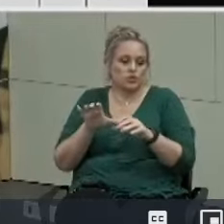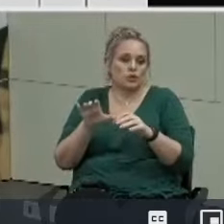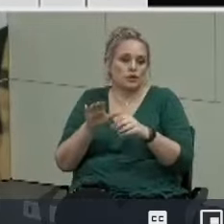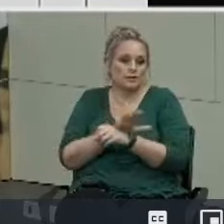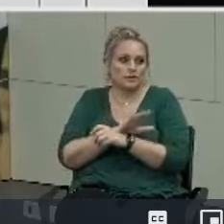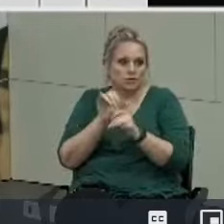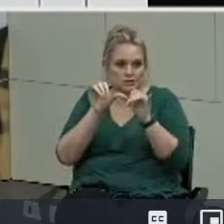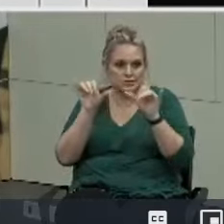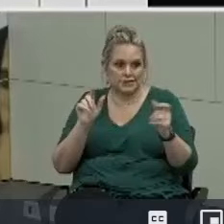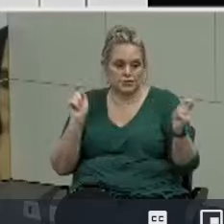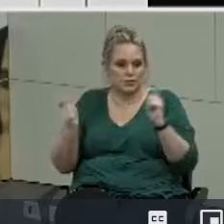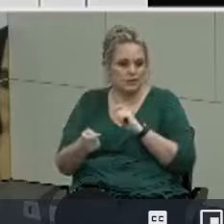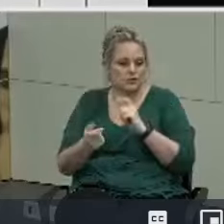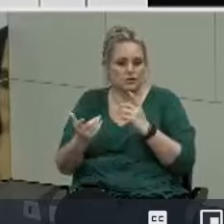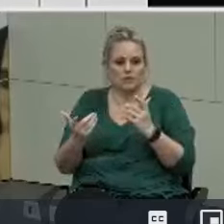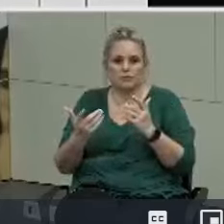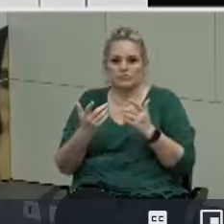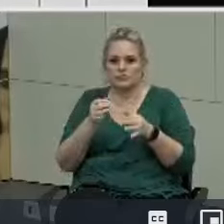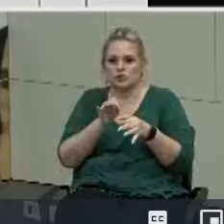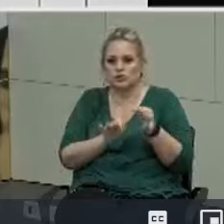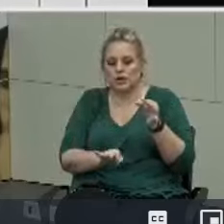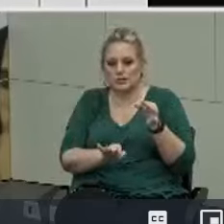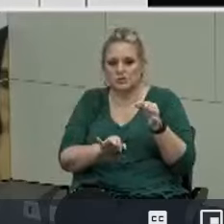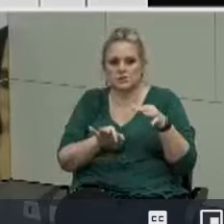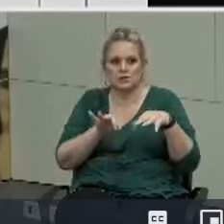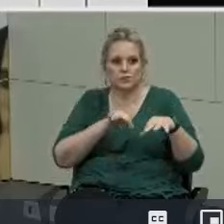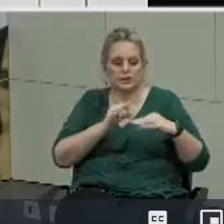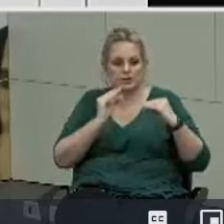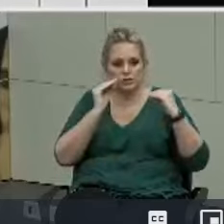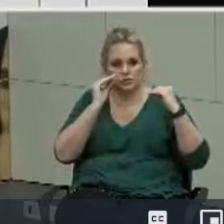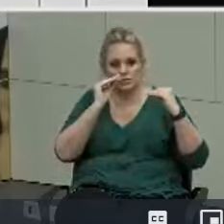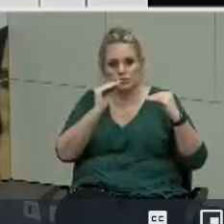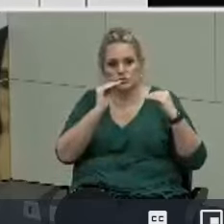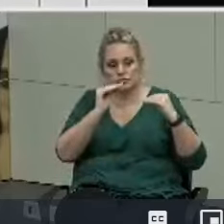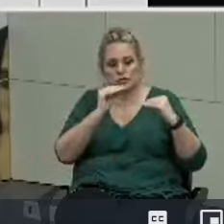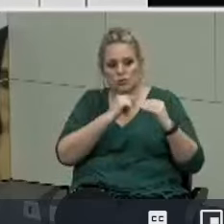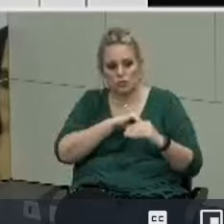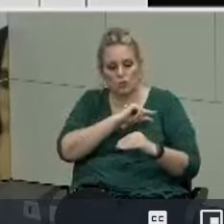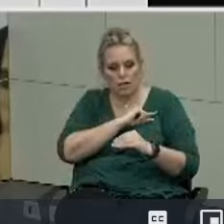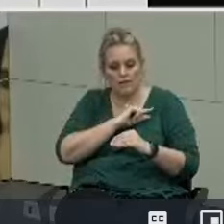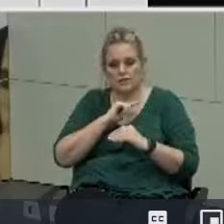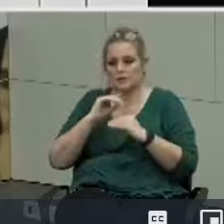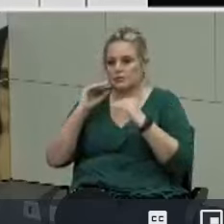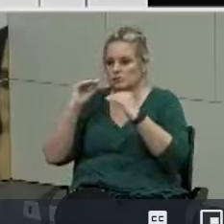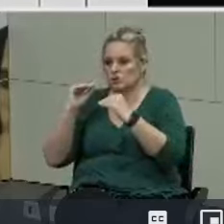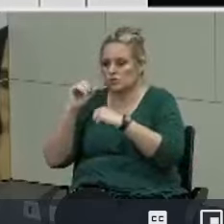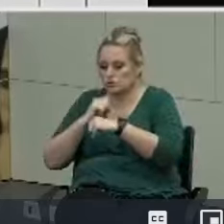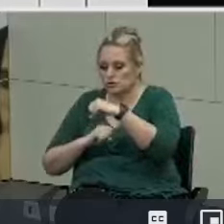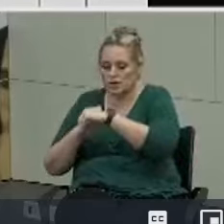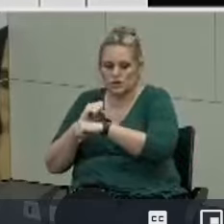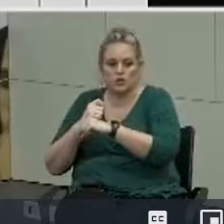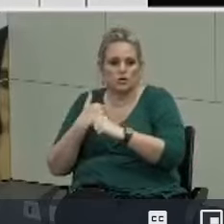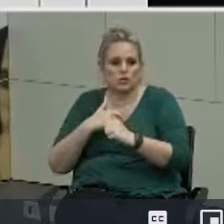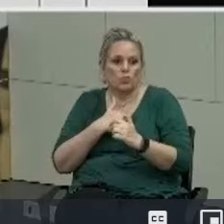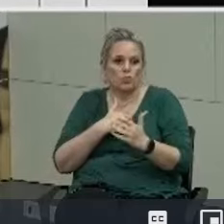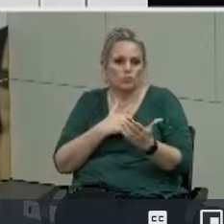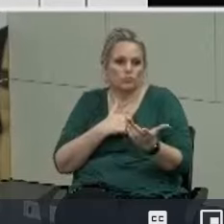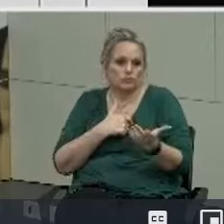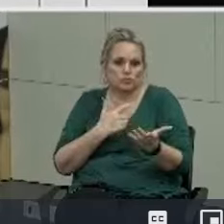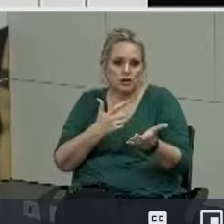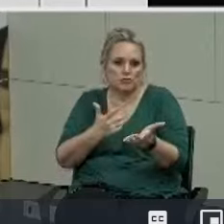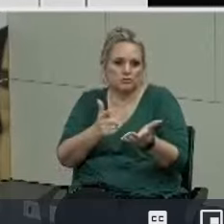in instructional quality and instructional strategies um would require change